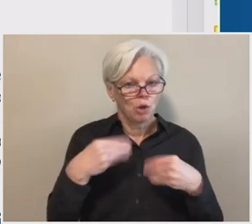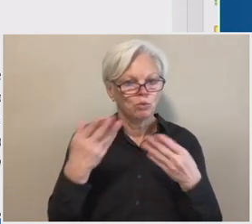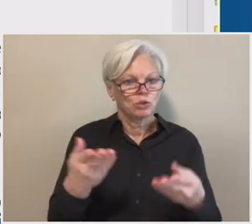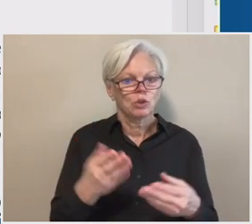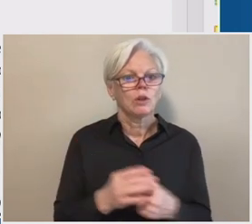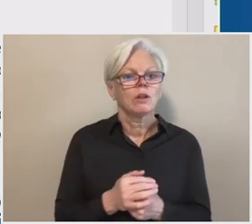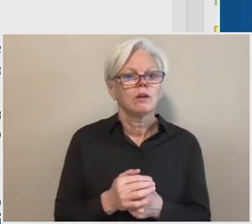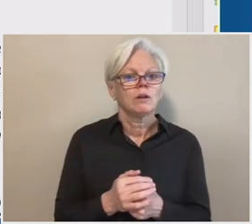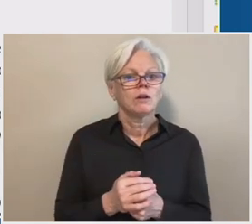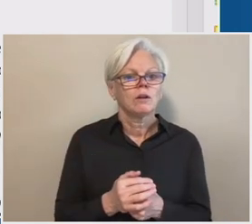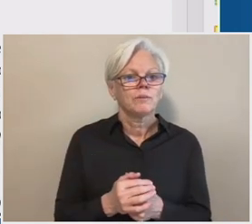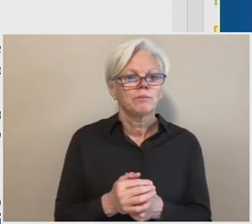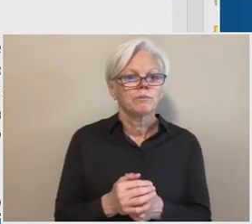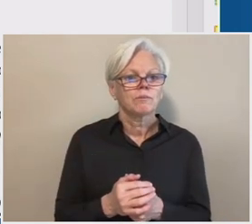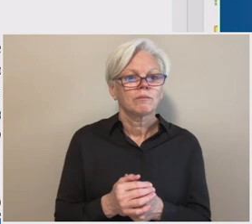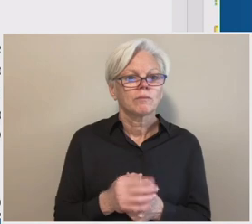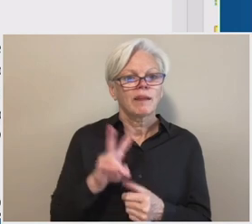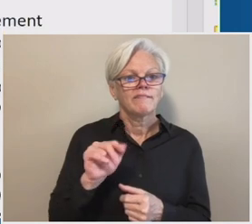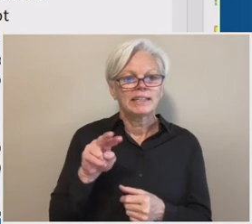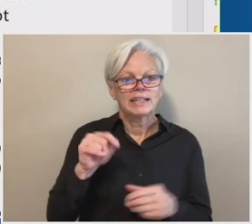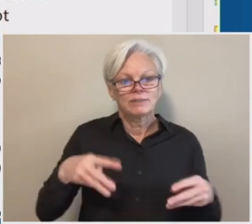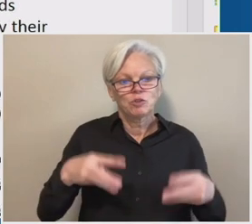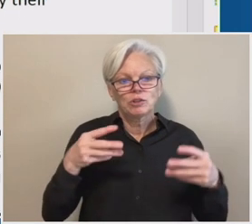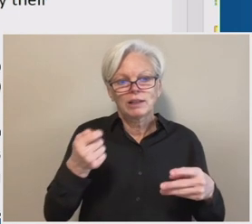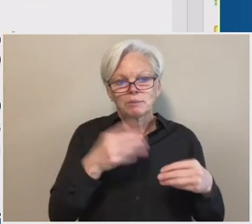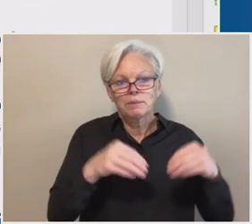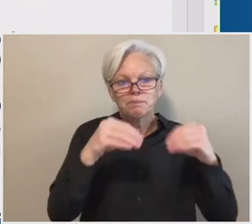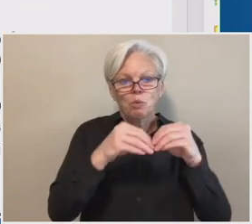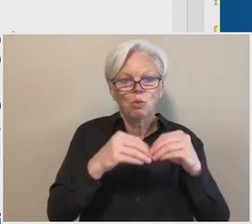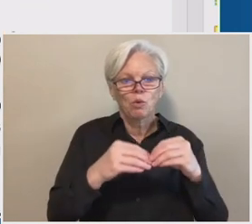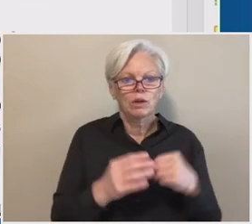And Vanessa, I think you can scroll down a little bit more to the first one.